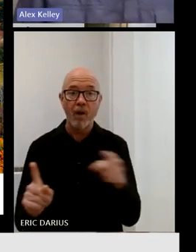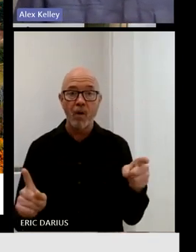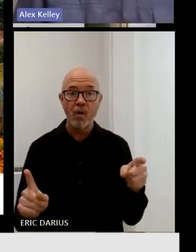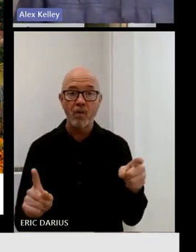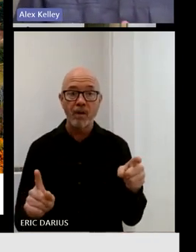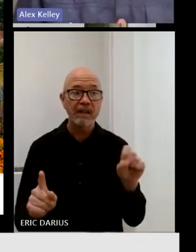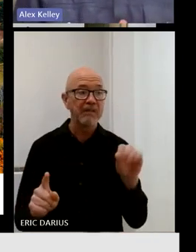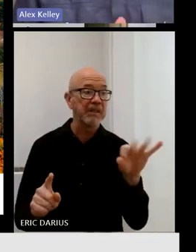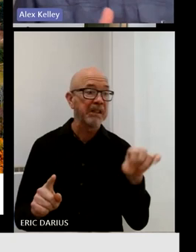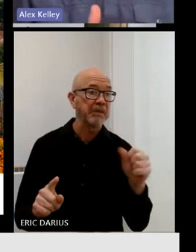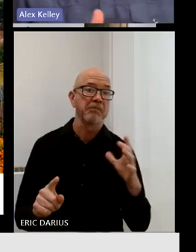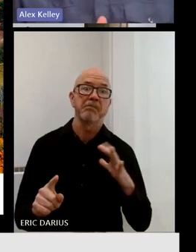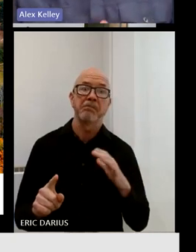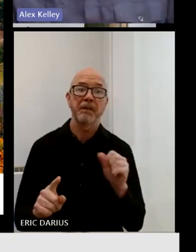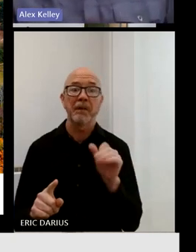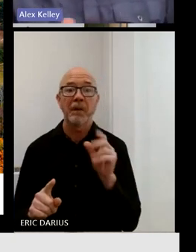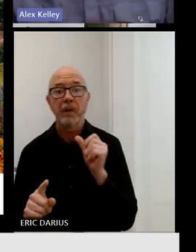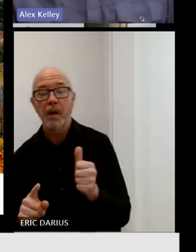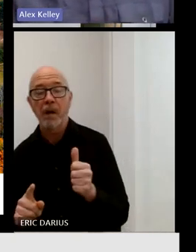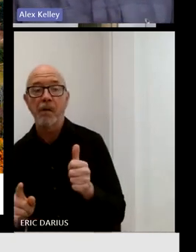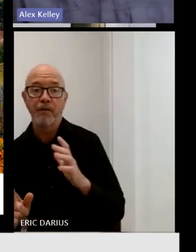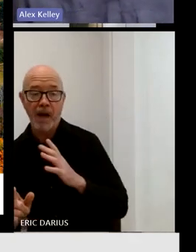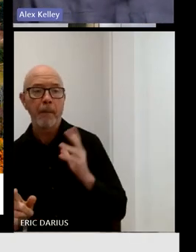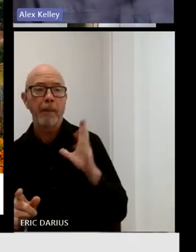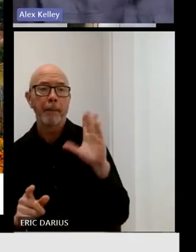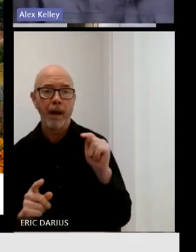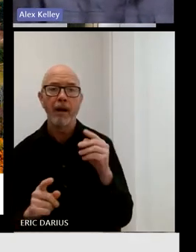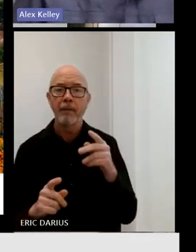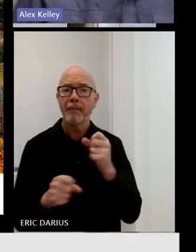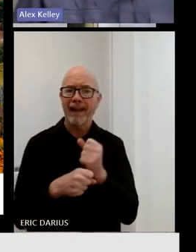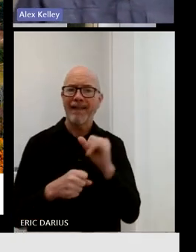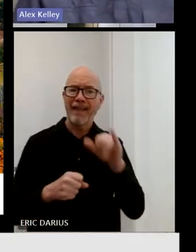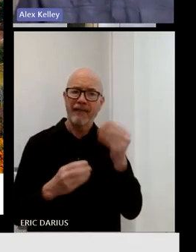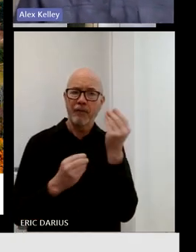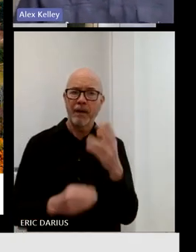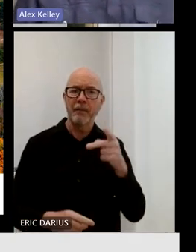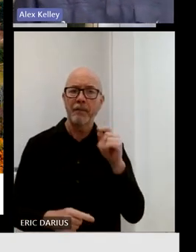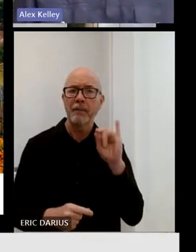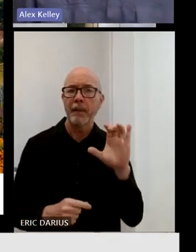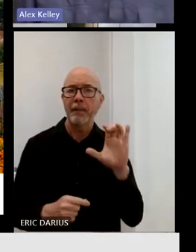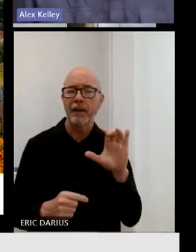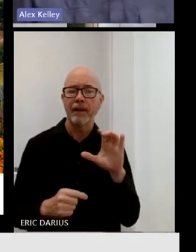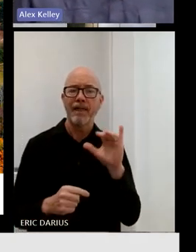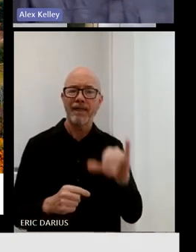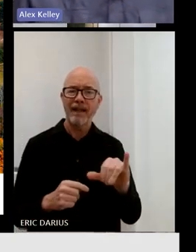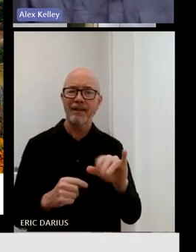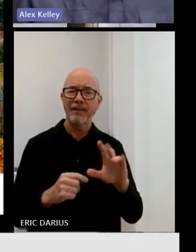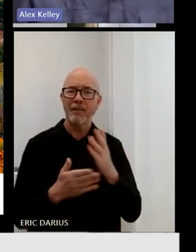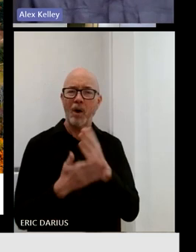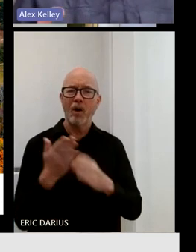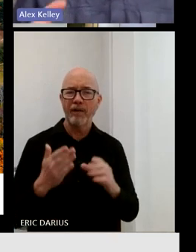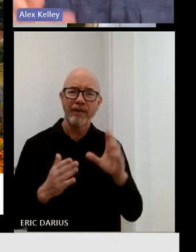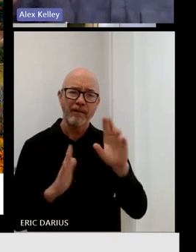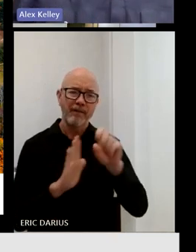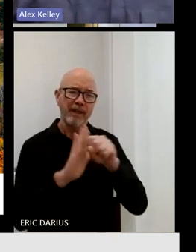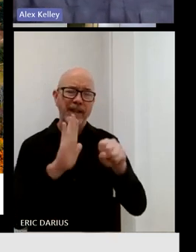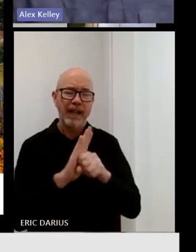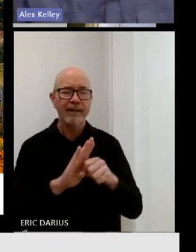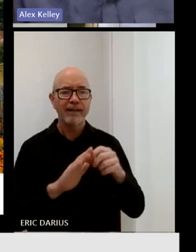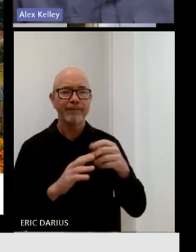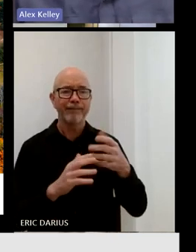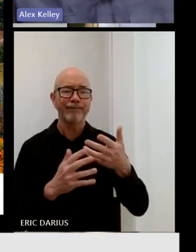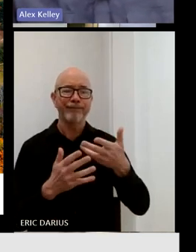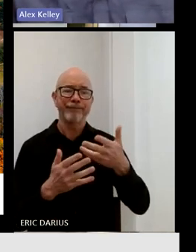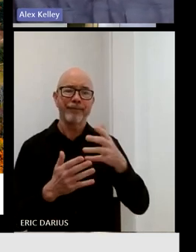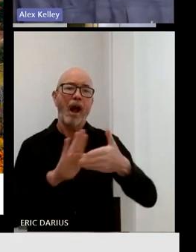a number of the goals in the statewide communications interoperability plan. So, you know, that's one of our